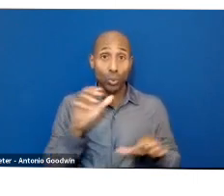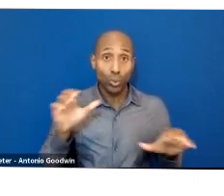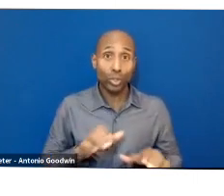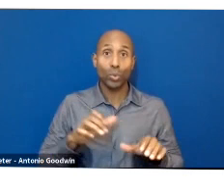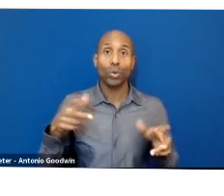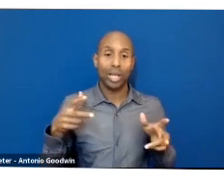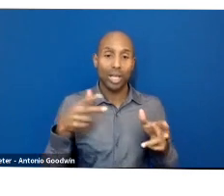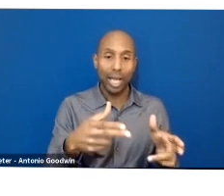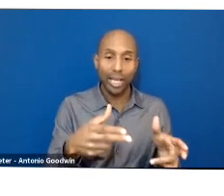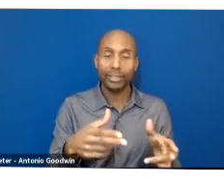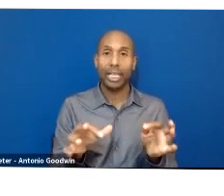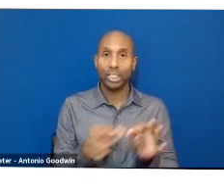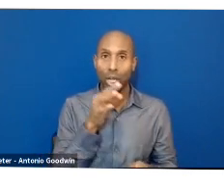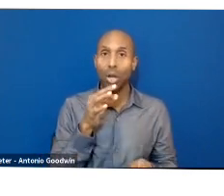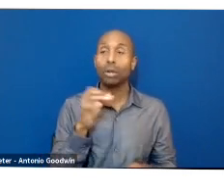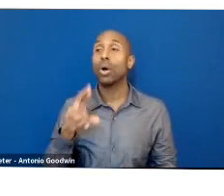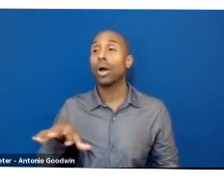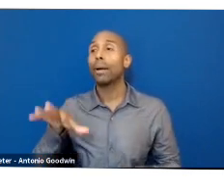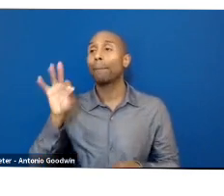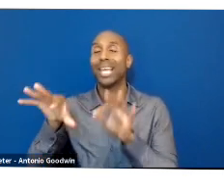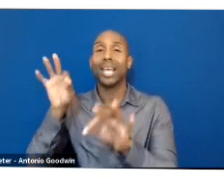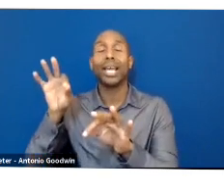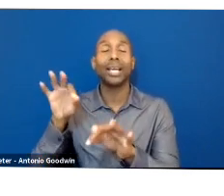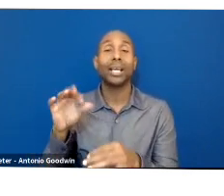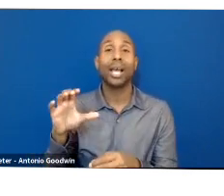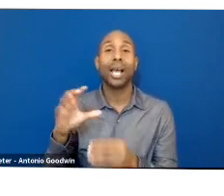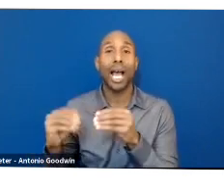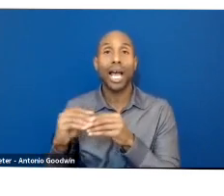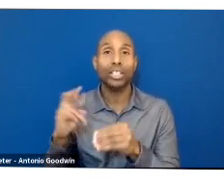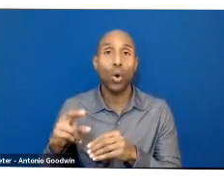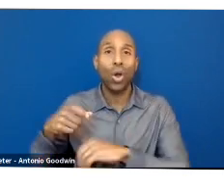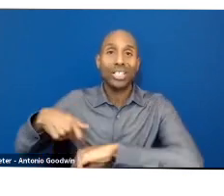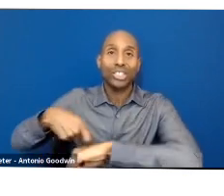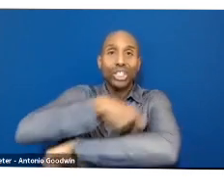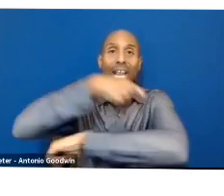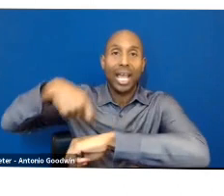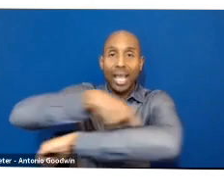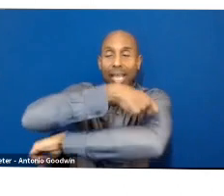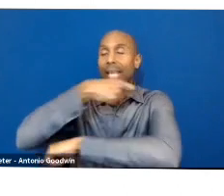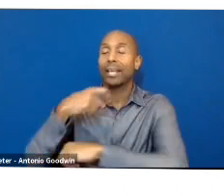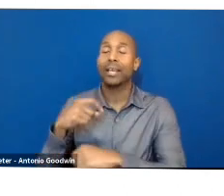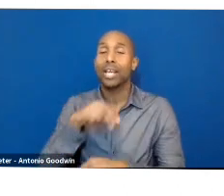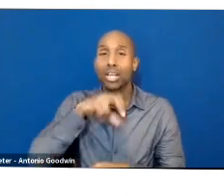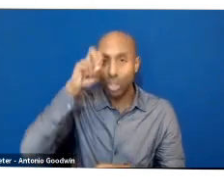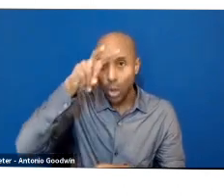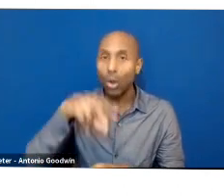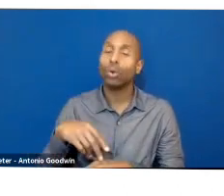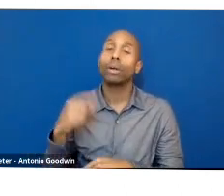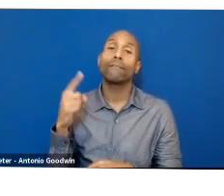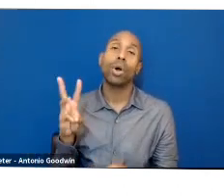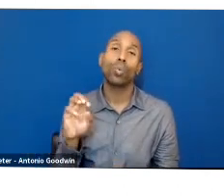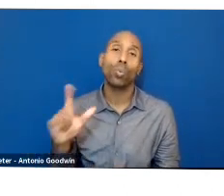pick our cotton who who shed the goats and the wool, they are treated poorly. And so by encouraging